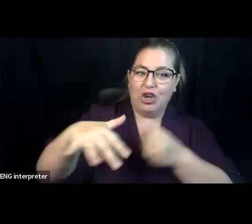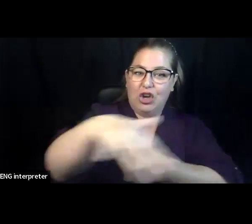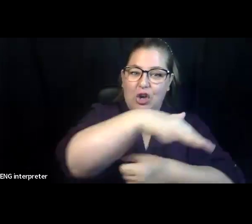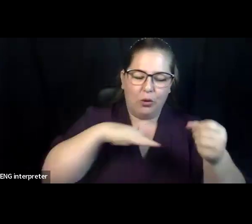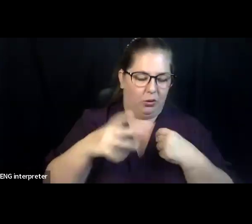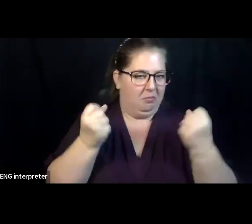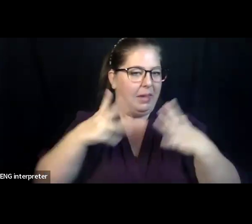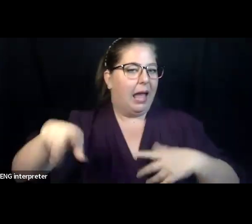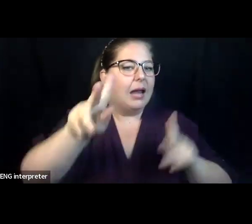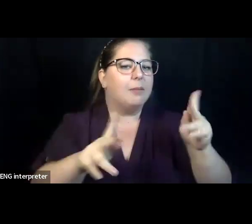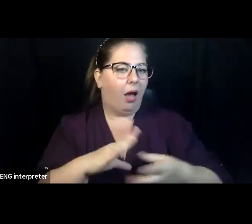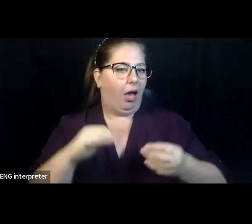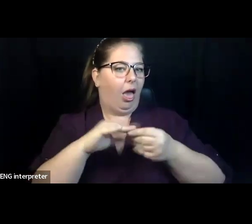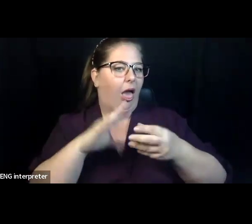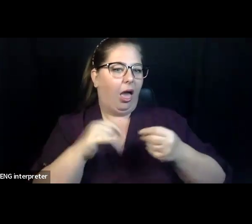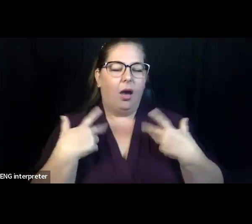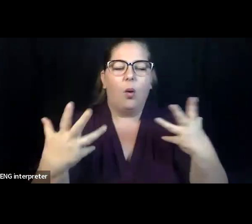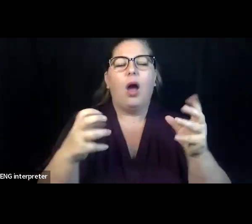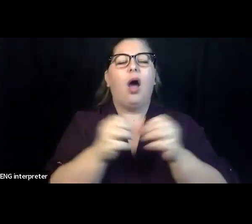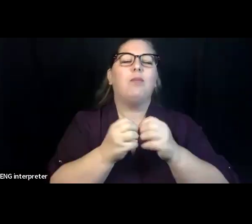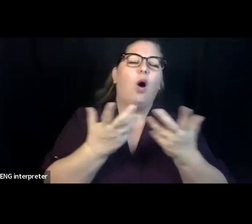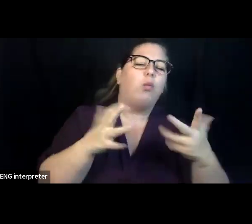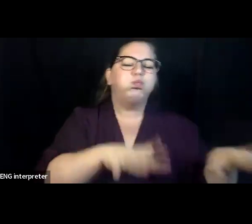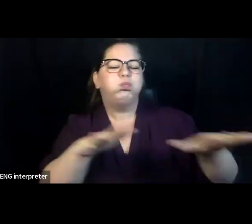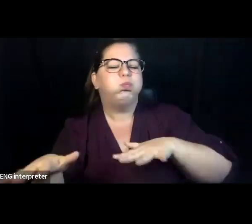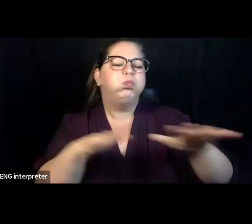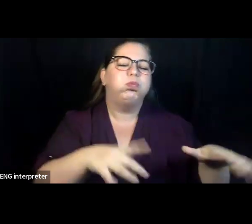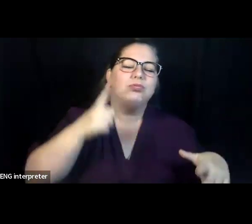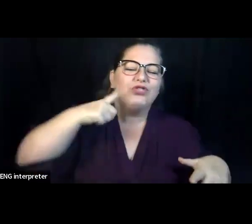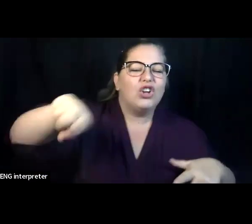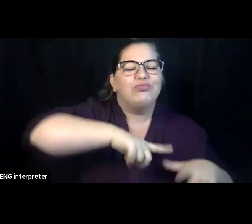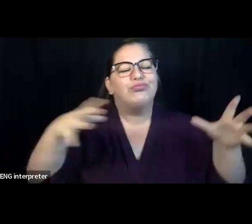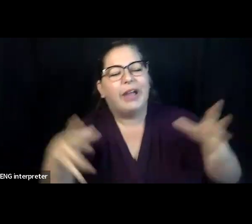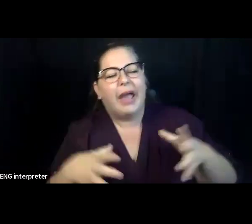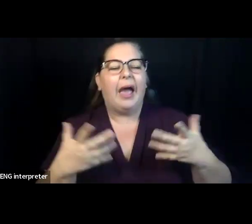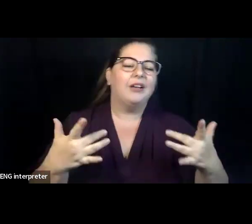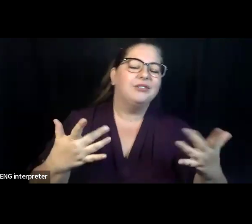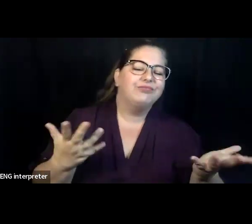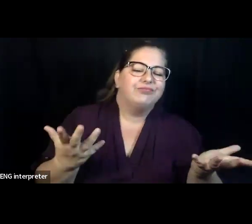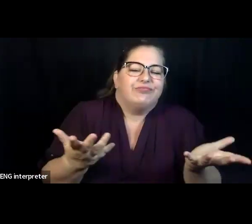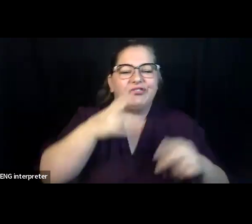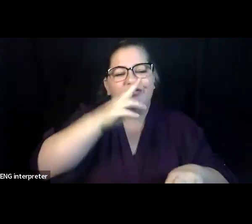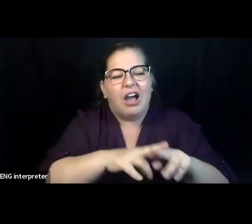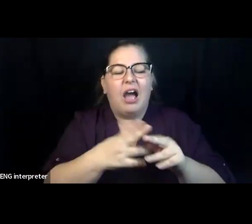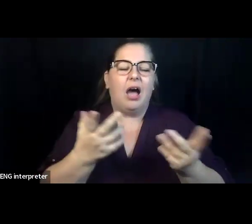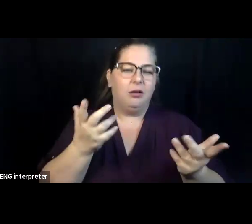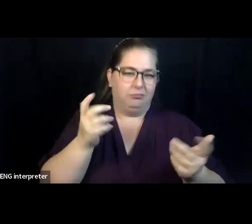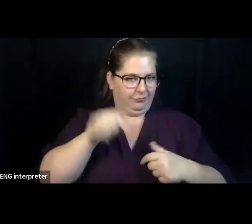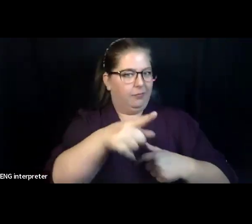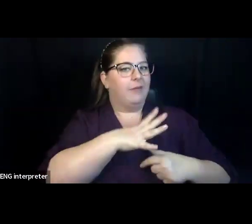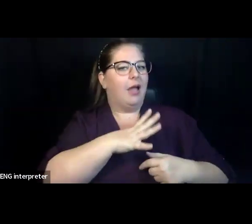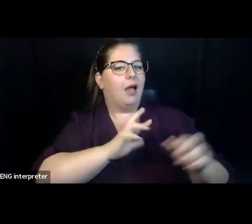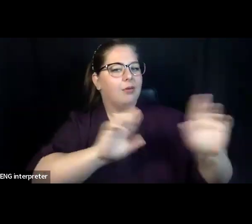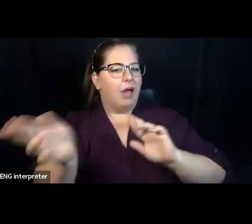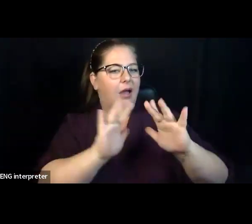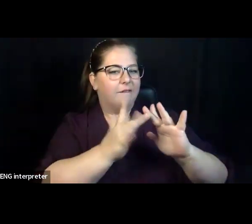okay, I'm working on this hard thing. I'm just going to be working on it for the next hour. And a couple of people can cheer you on and say, yeah, go, go, go. Or maybe you're just going